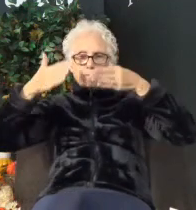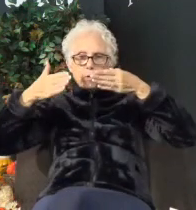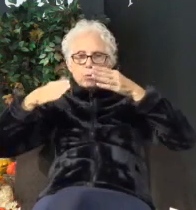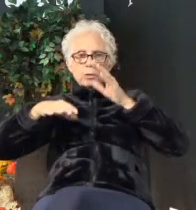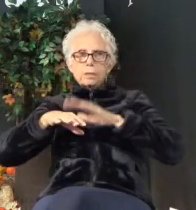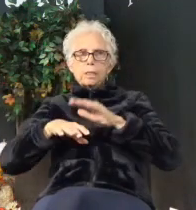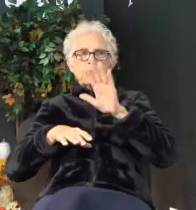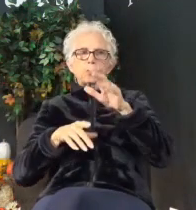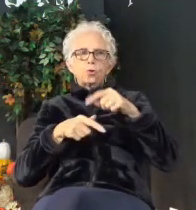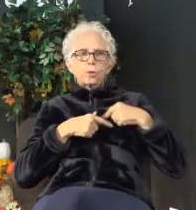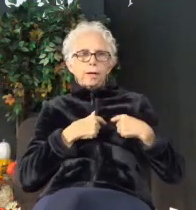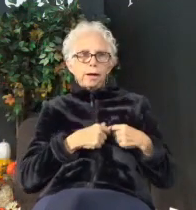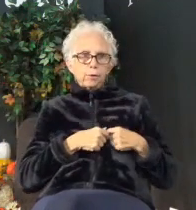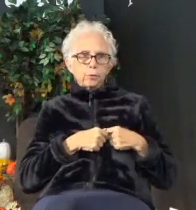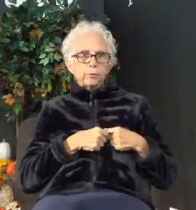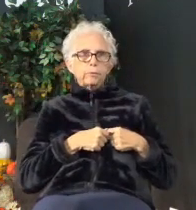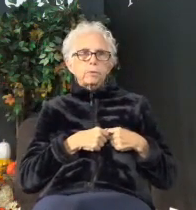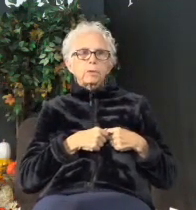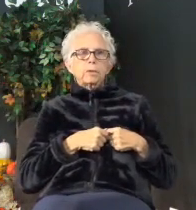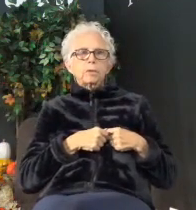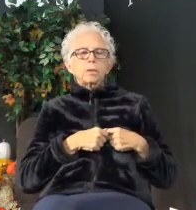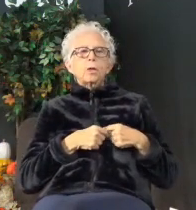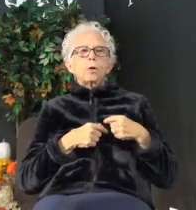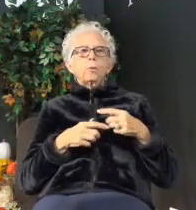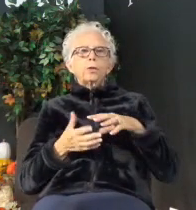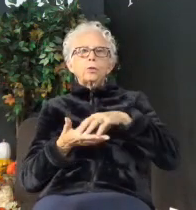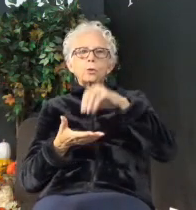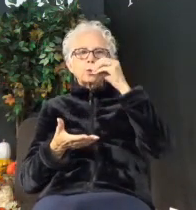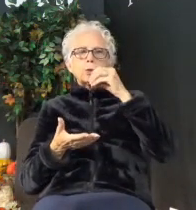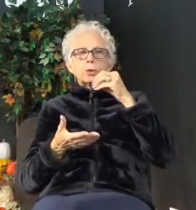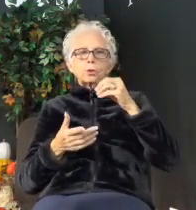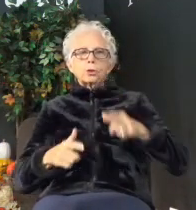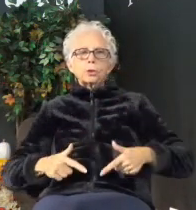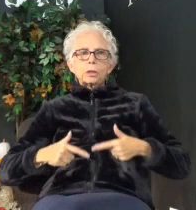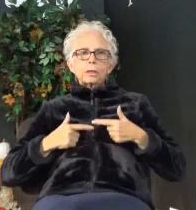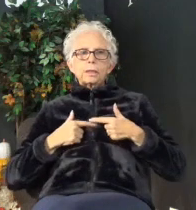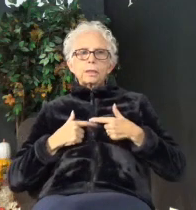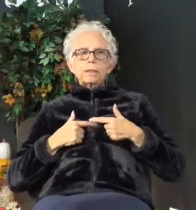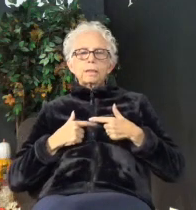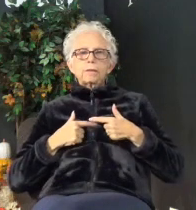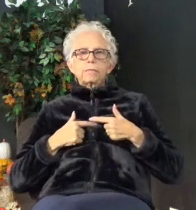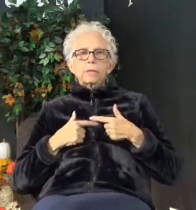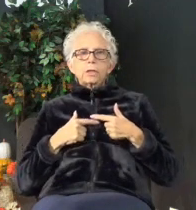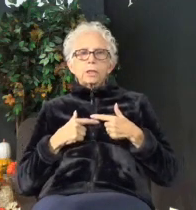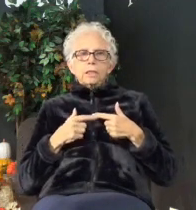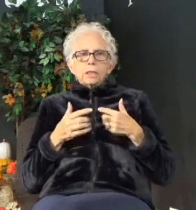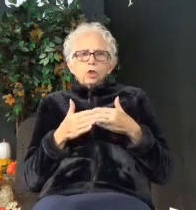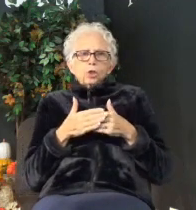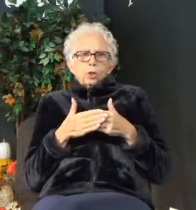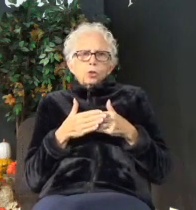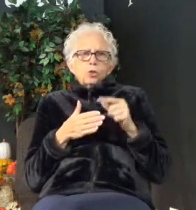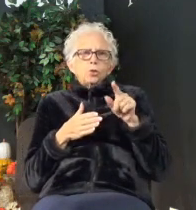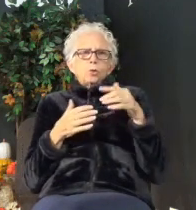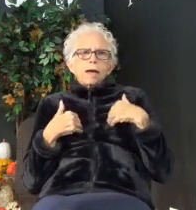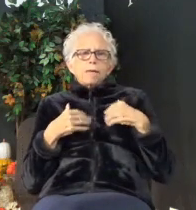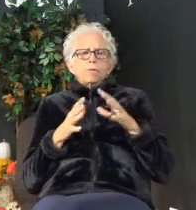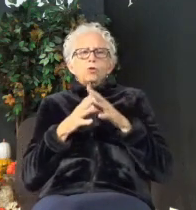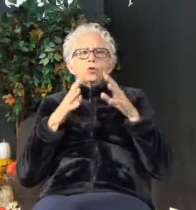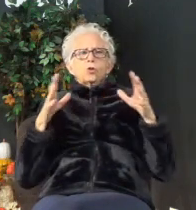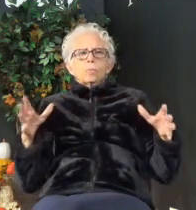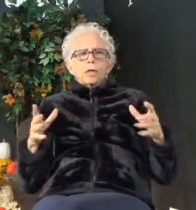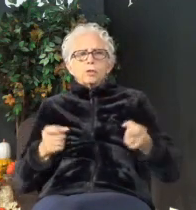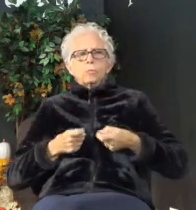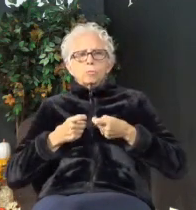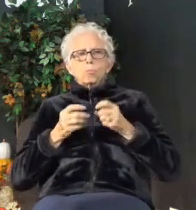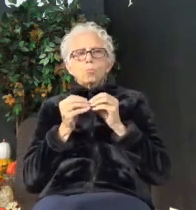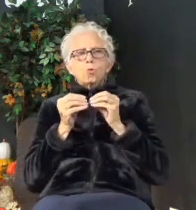heart. When you learn to live conservatively and tightly, then you've got so much more to give